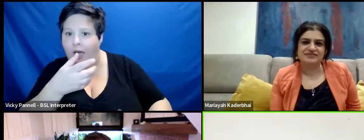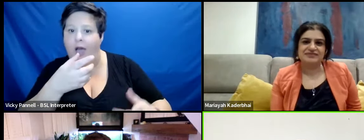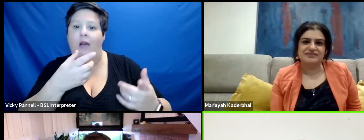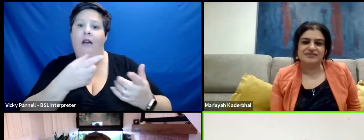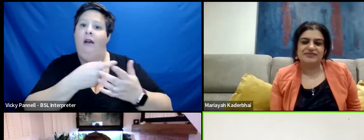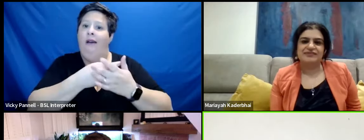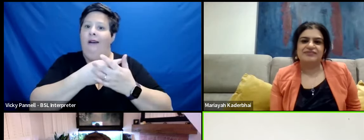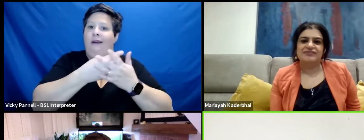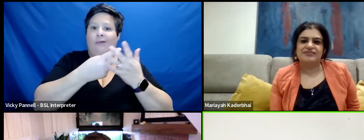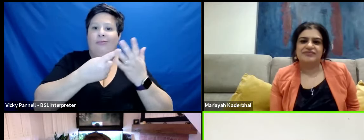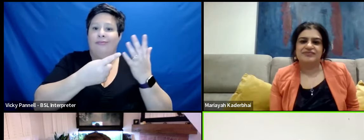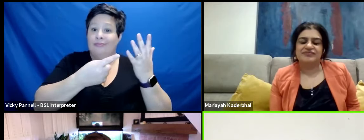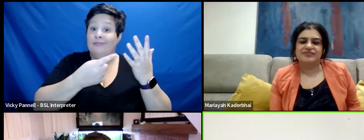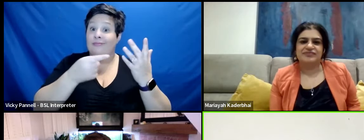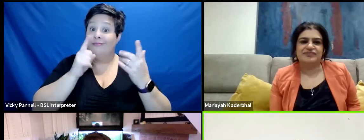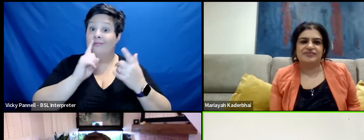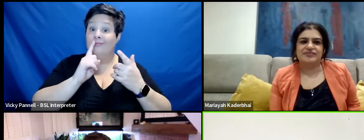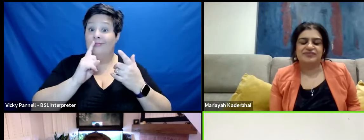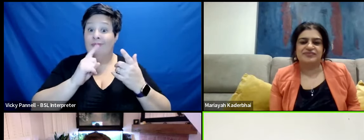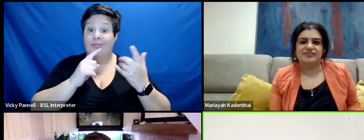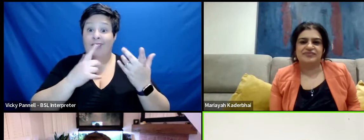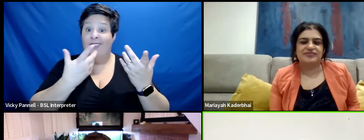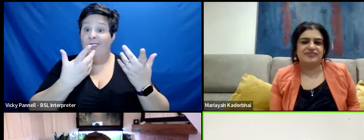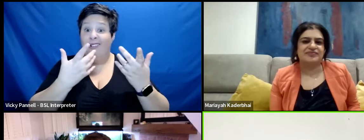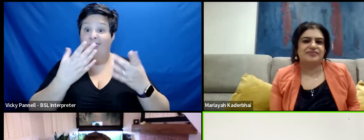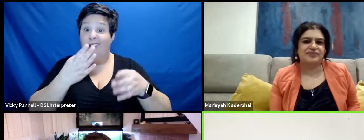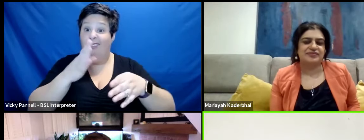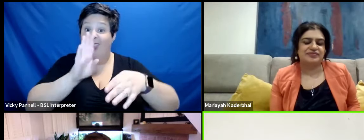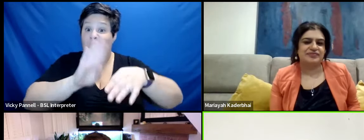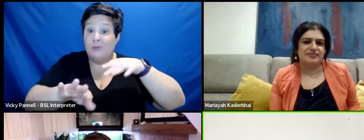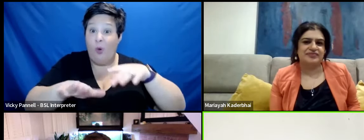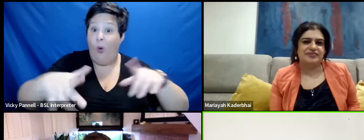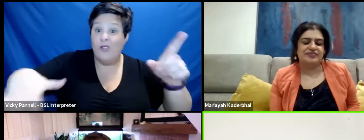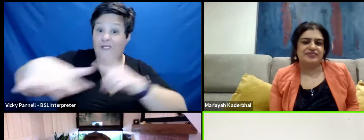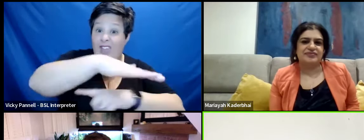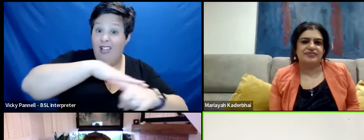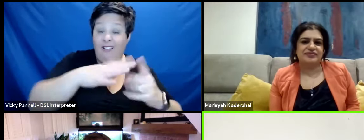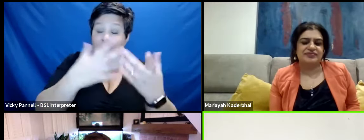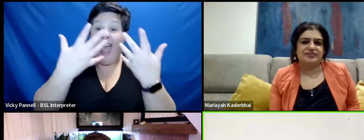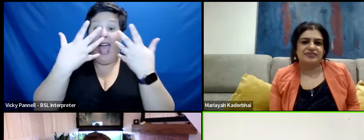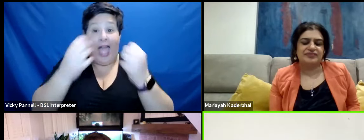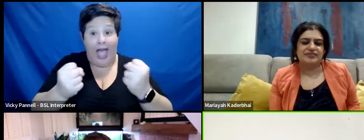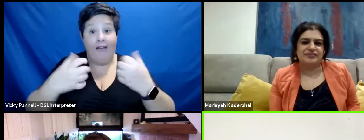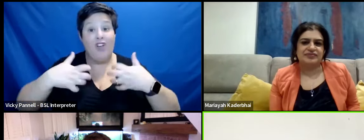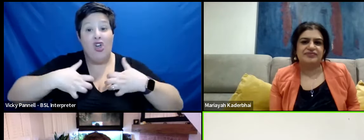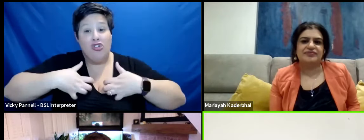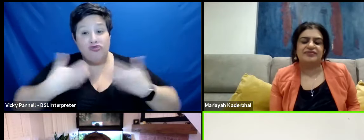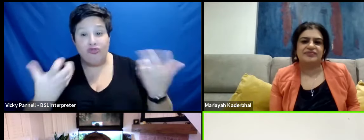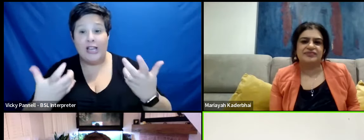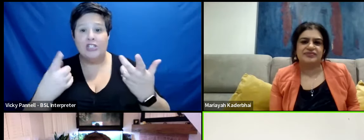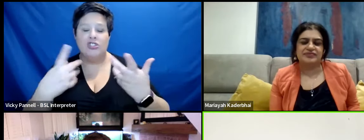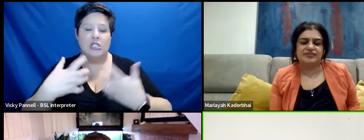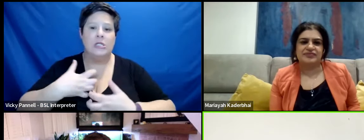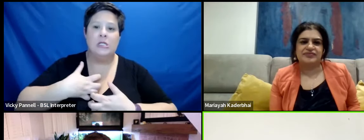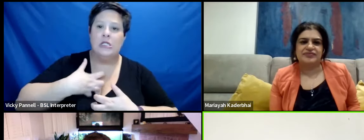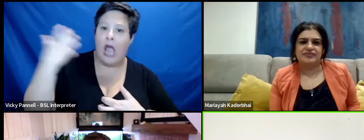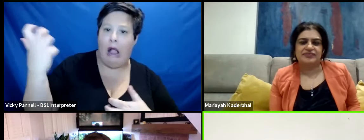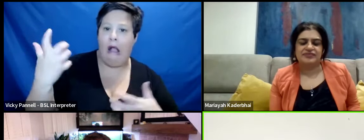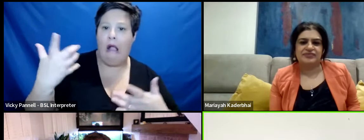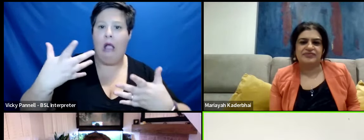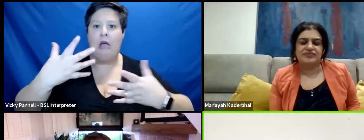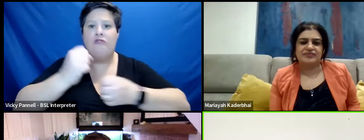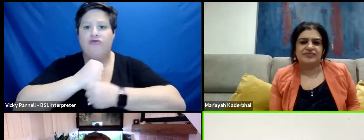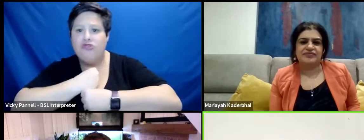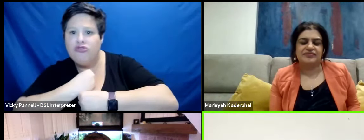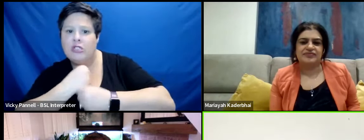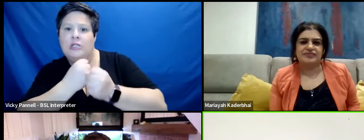I don't know in a sport on the sports field there is aggression and anger and frustration